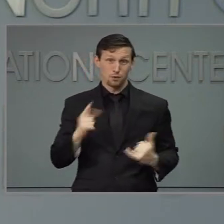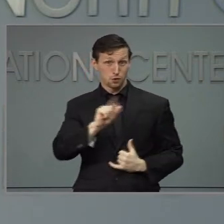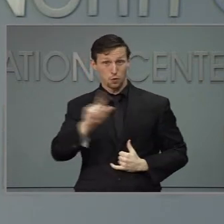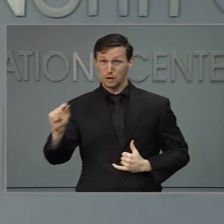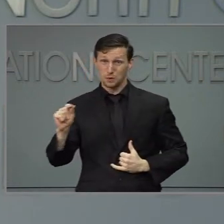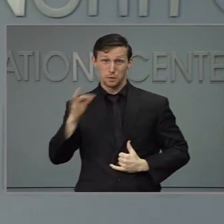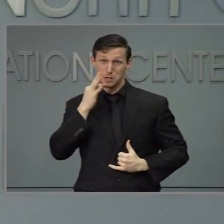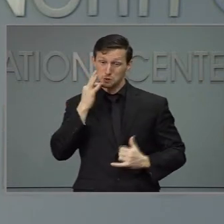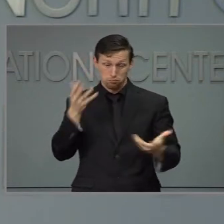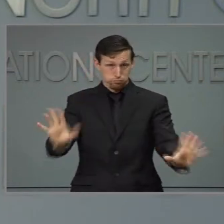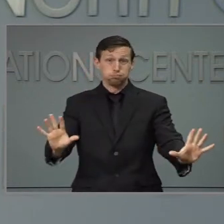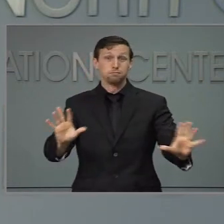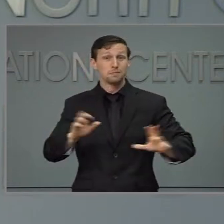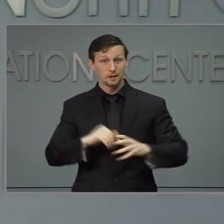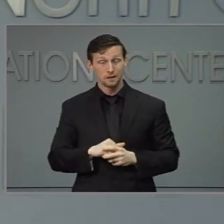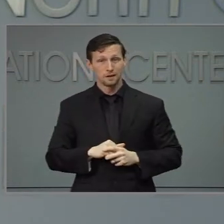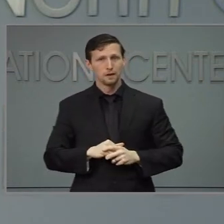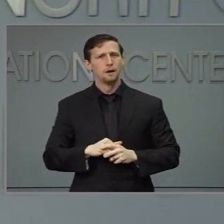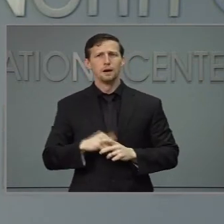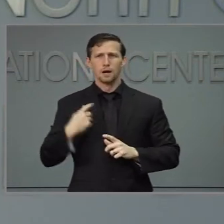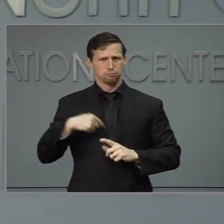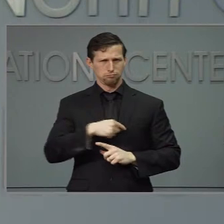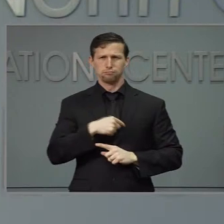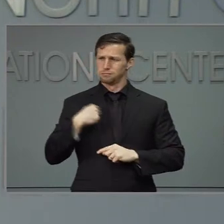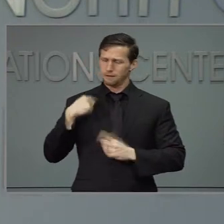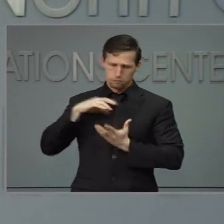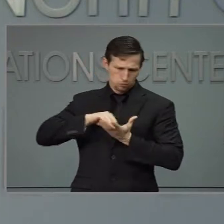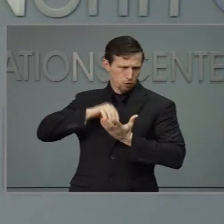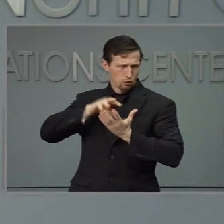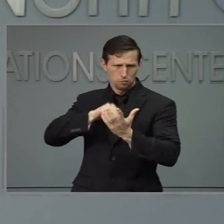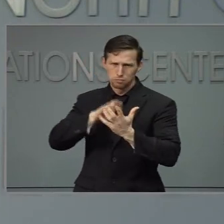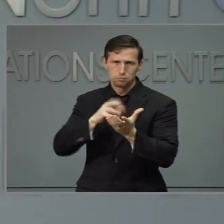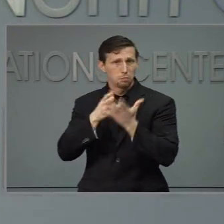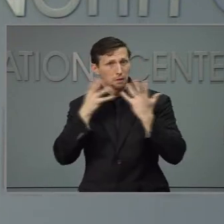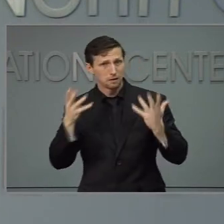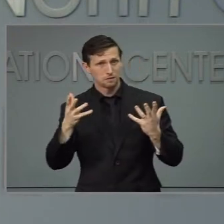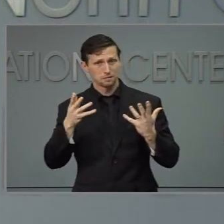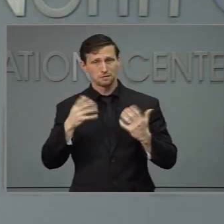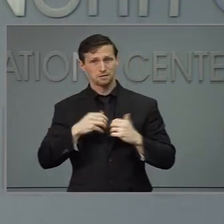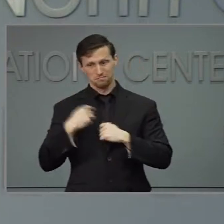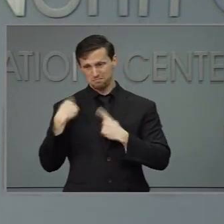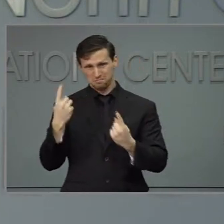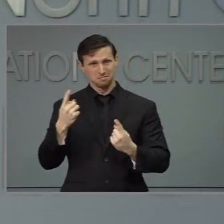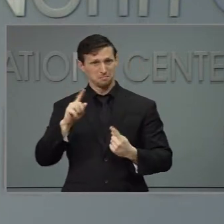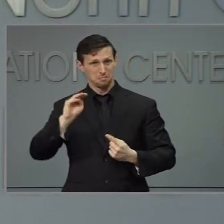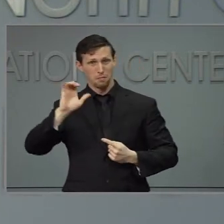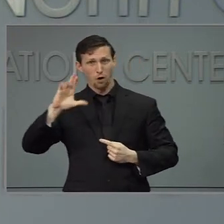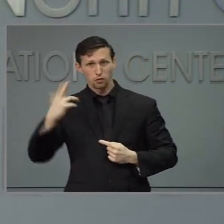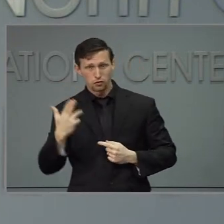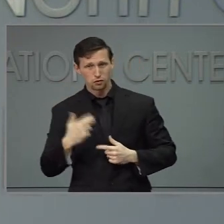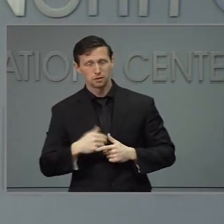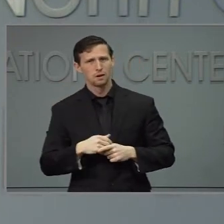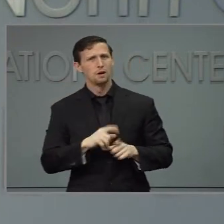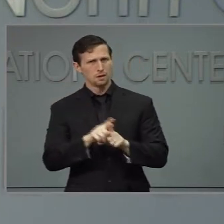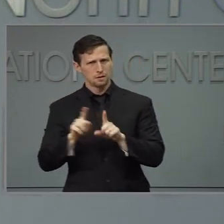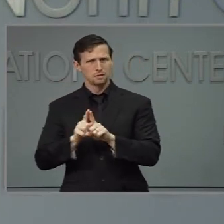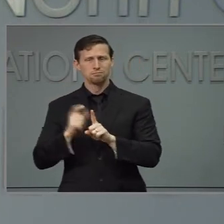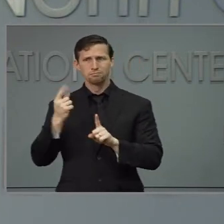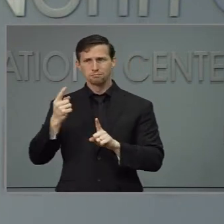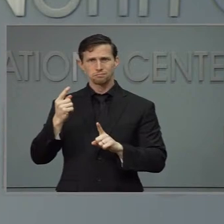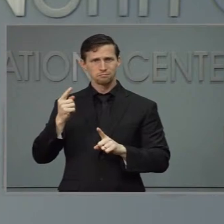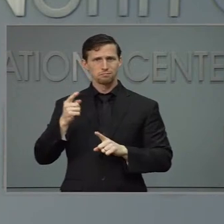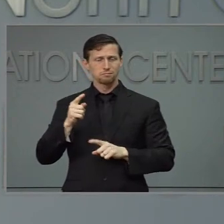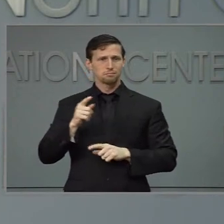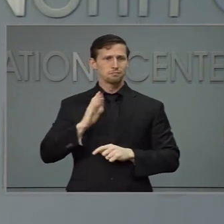learned a great deal about how to combat COVID-19 since this virus emerged. But we have also learned a lot about our communities and